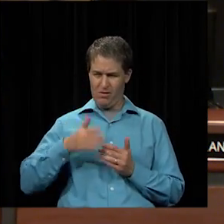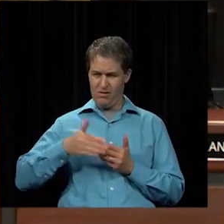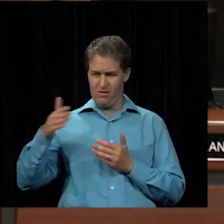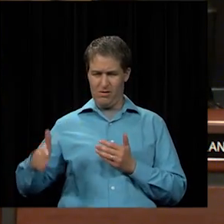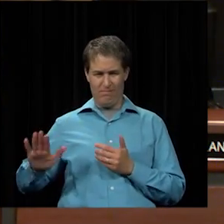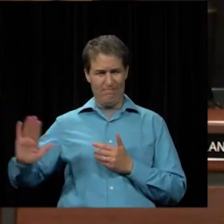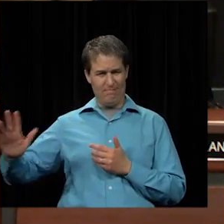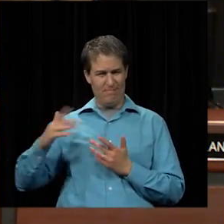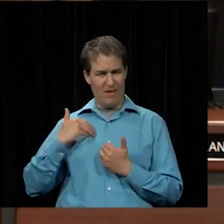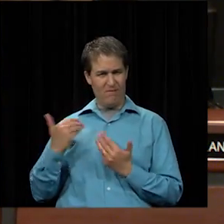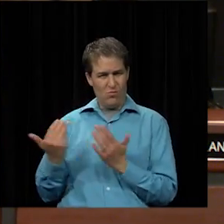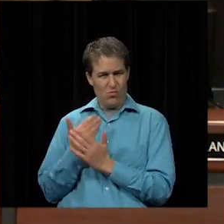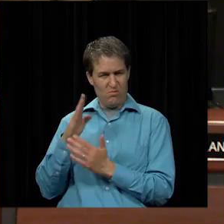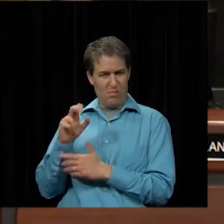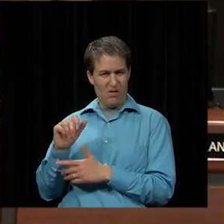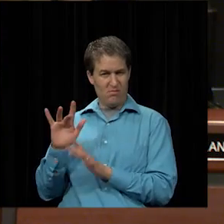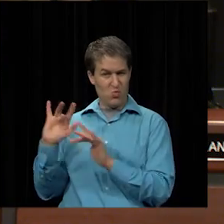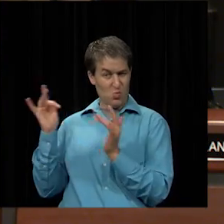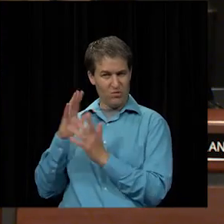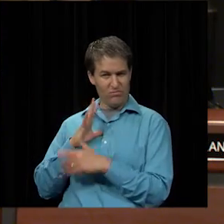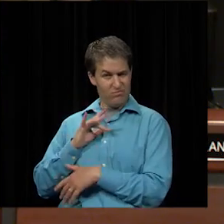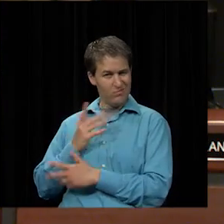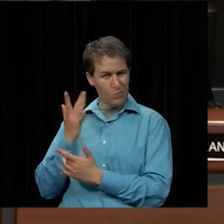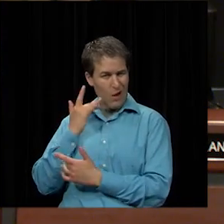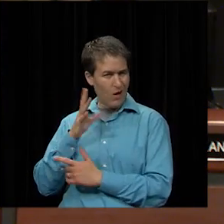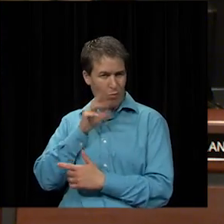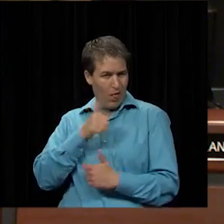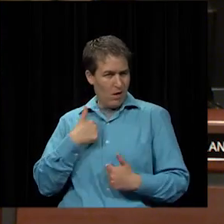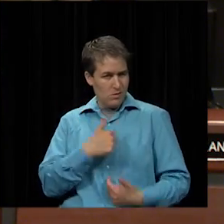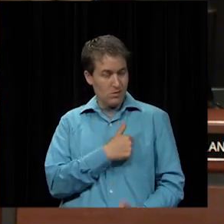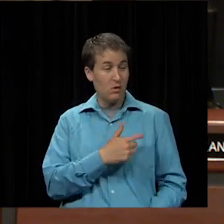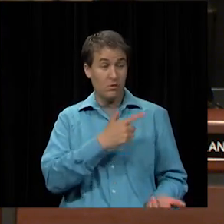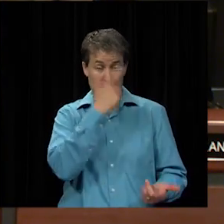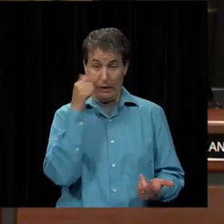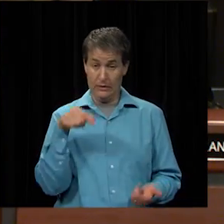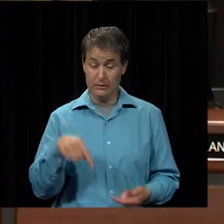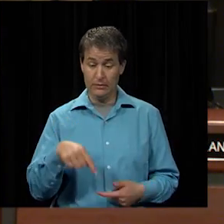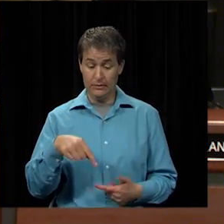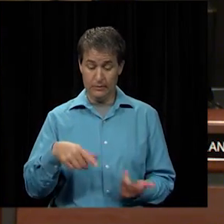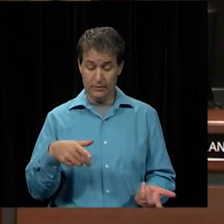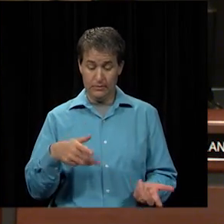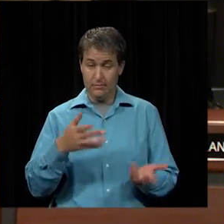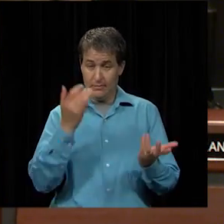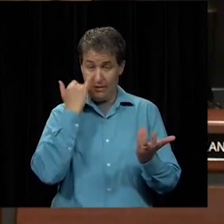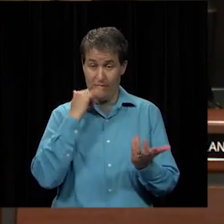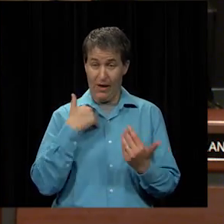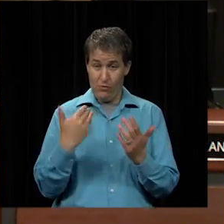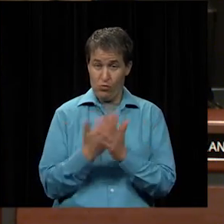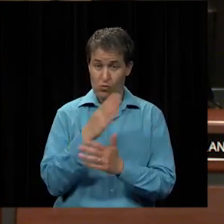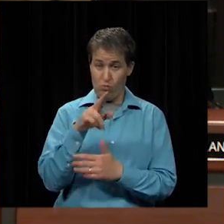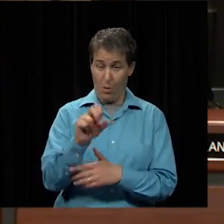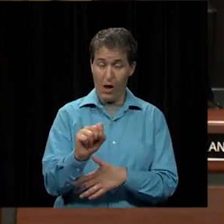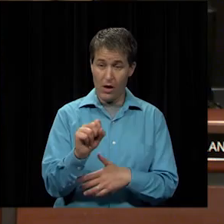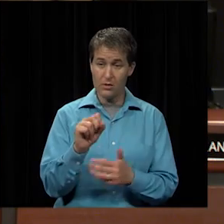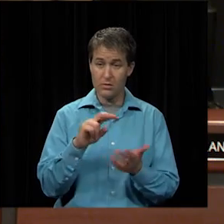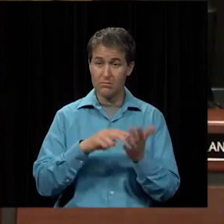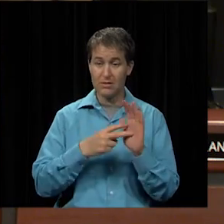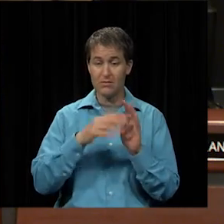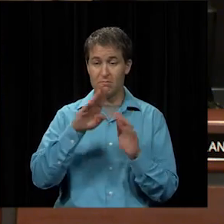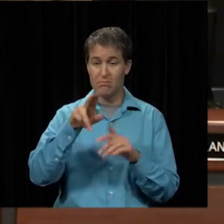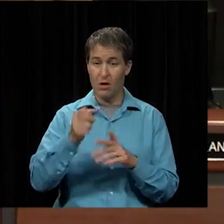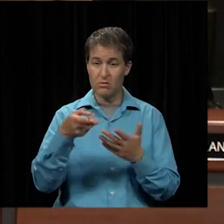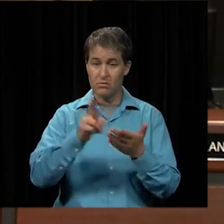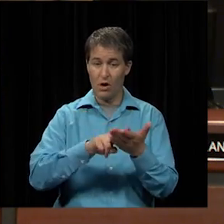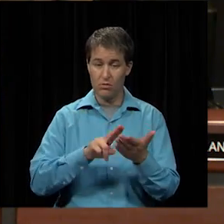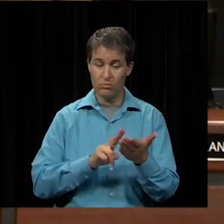we have they have shiny new buses and we don't it's because of this right here and if we had those shiny new buses the bus contract would